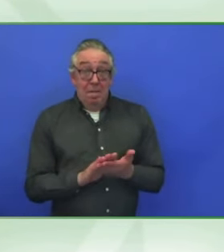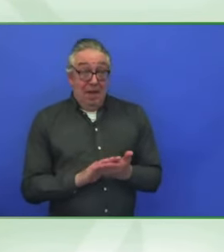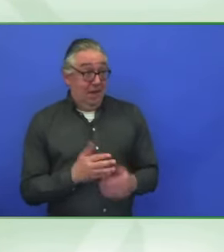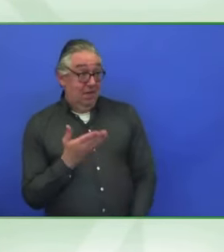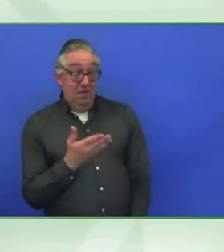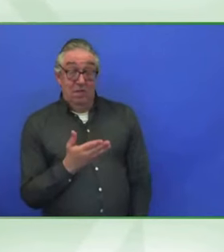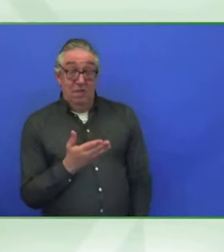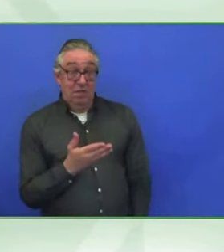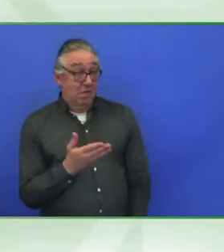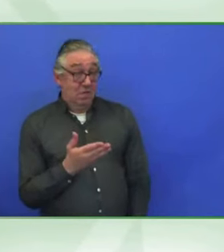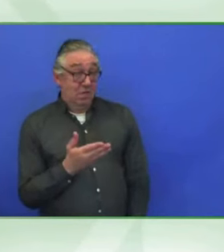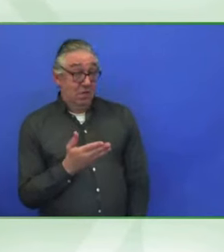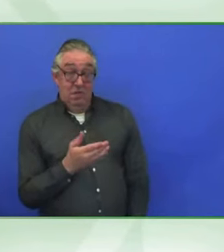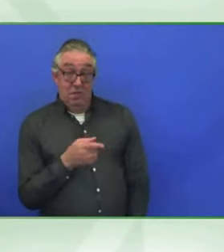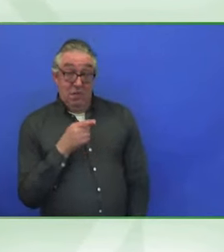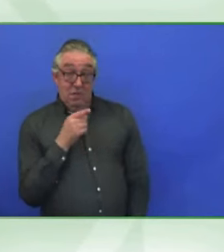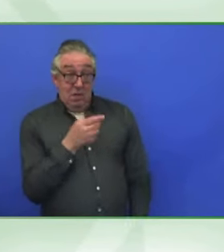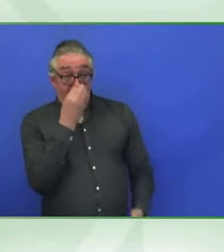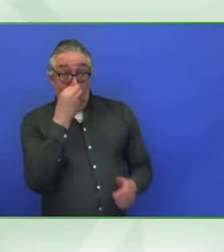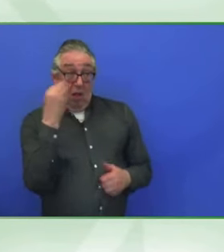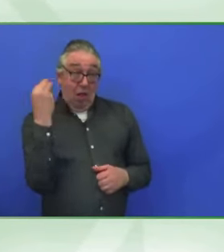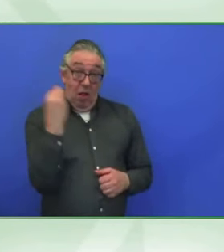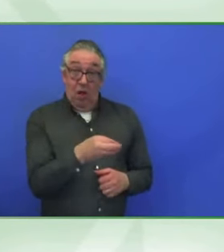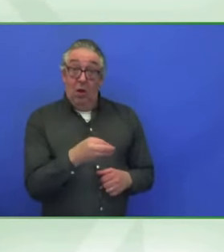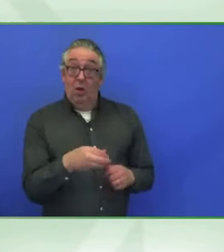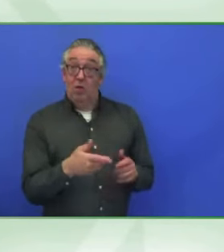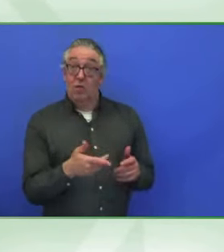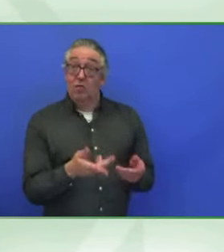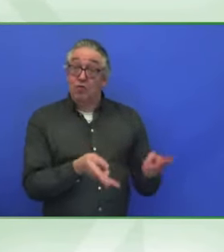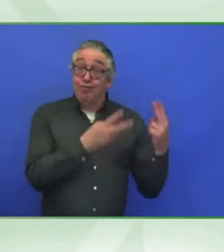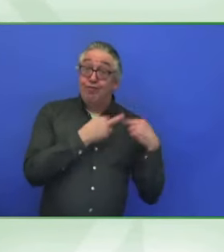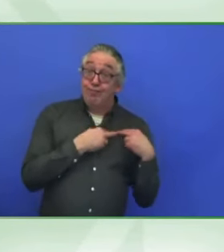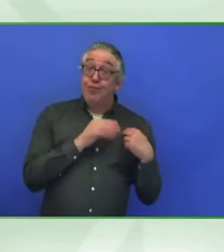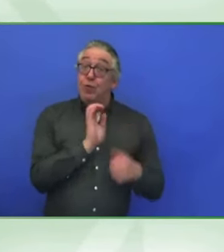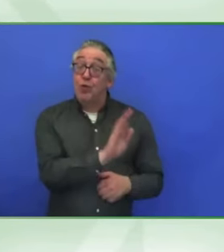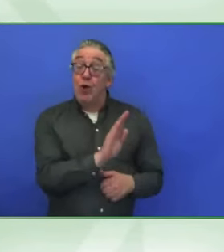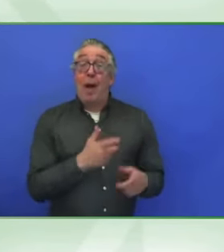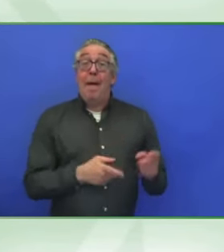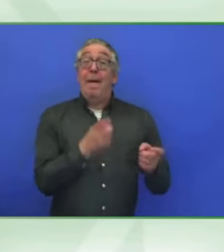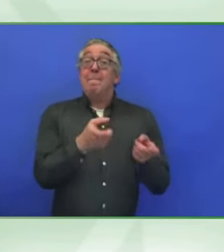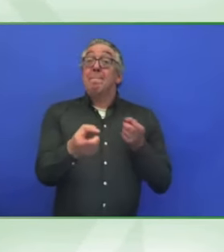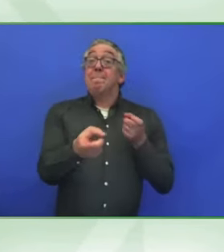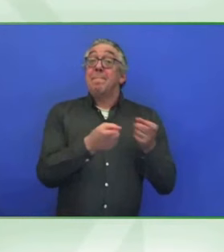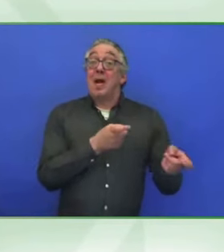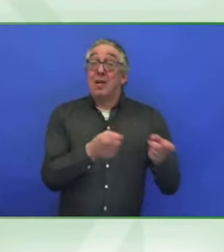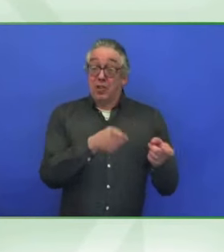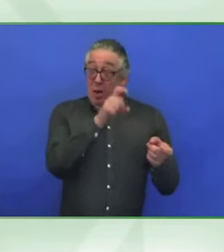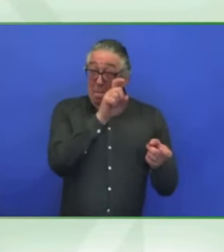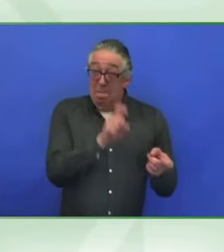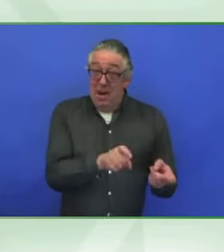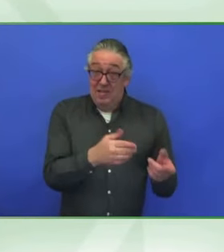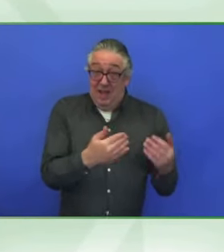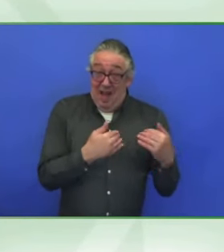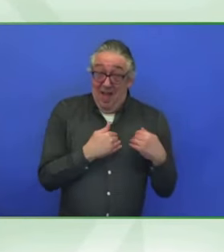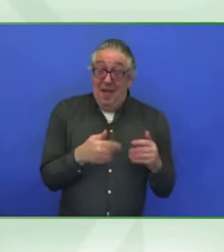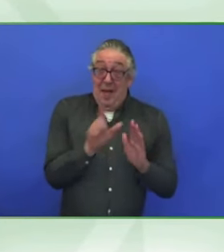dereliction of one's fiduciary duty as a manager or indeed a director of a company.